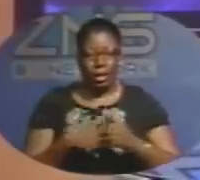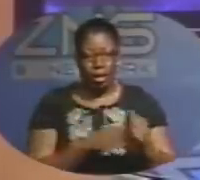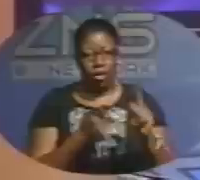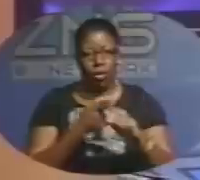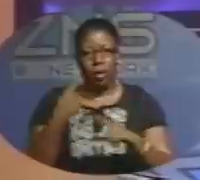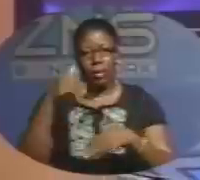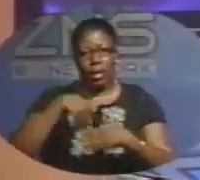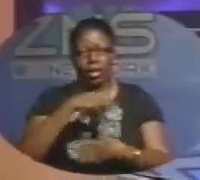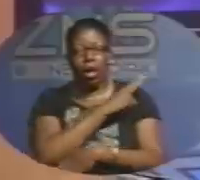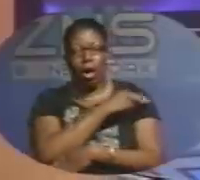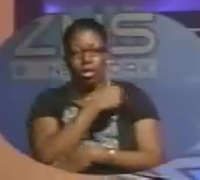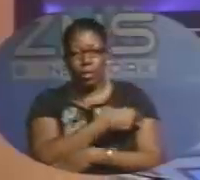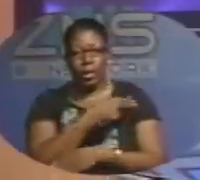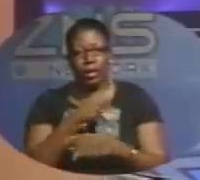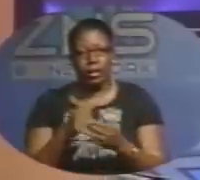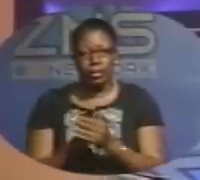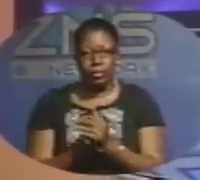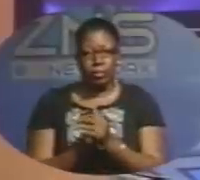his hospitalization.